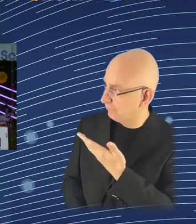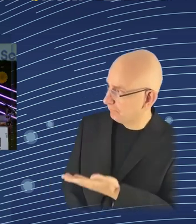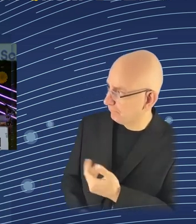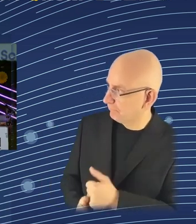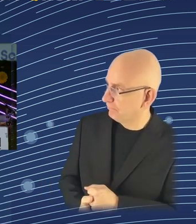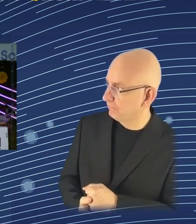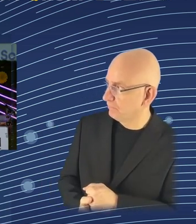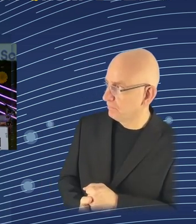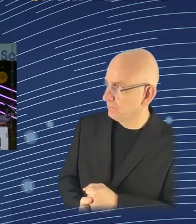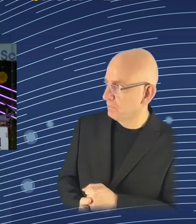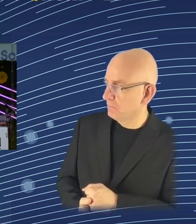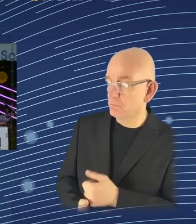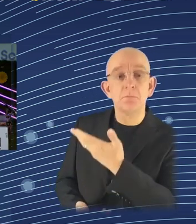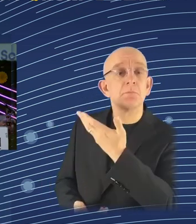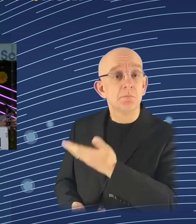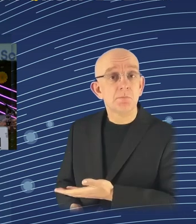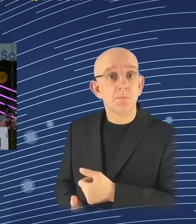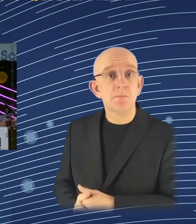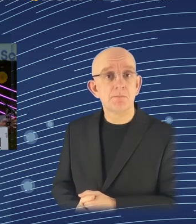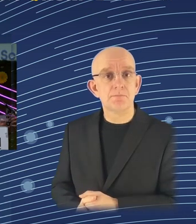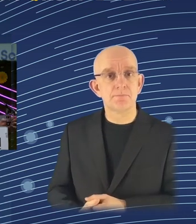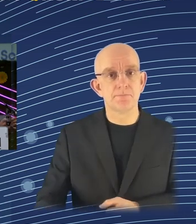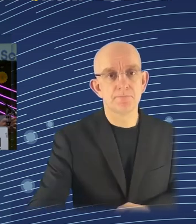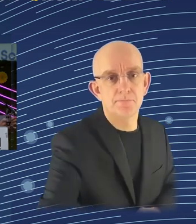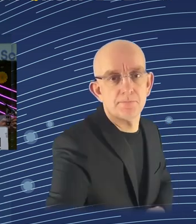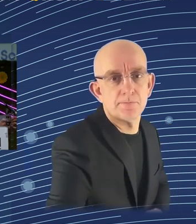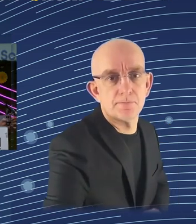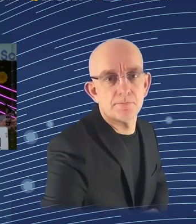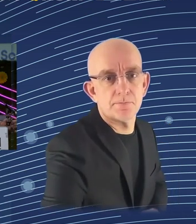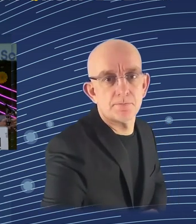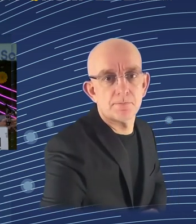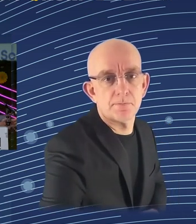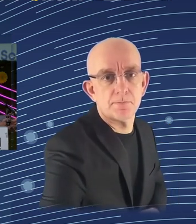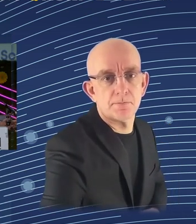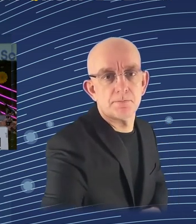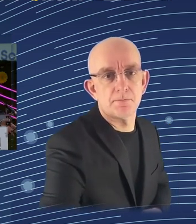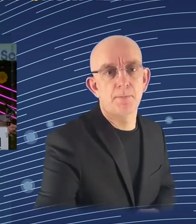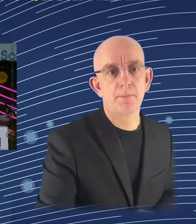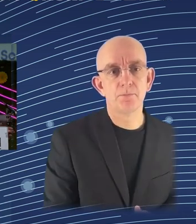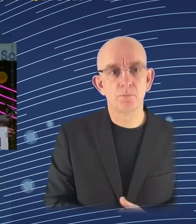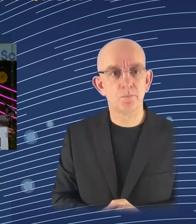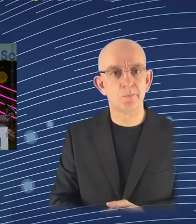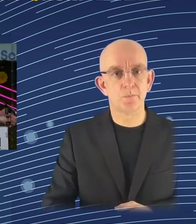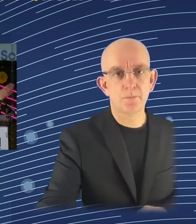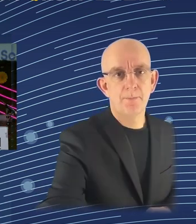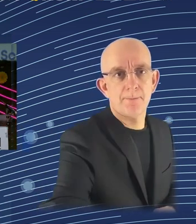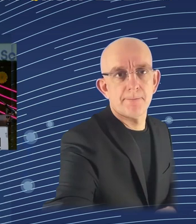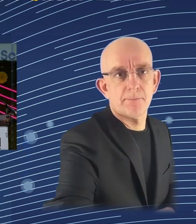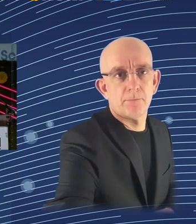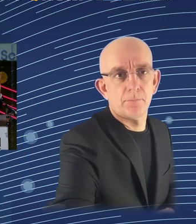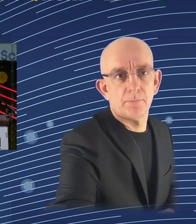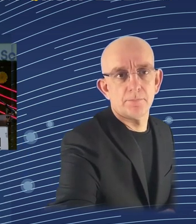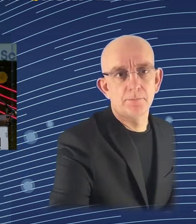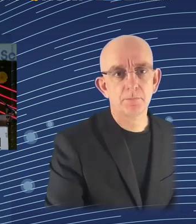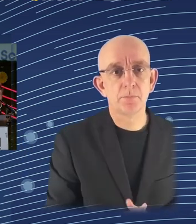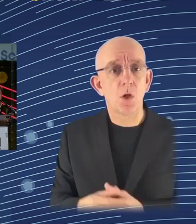similar countries, and quality of labor force institutions, and good social support. Countries that